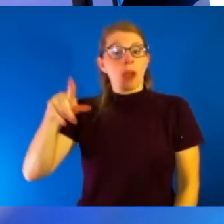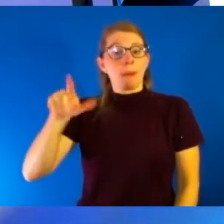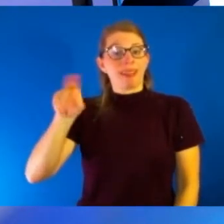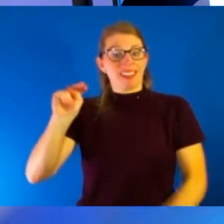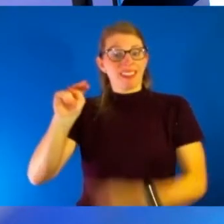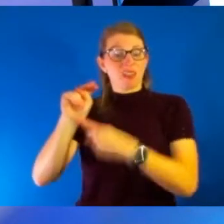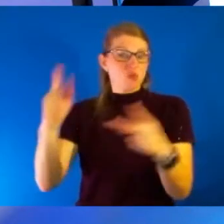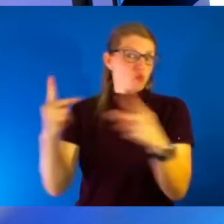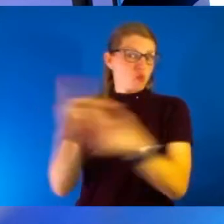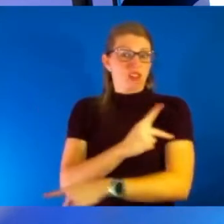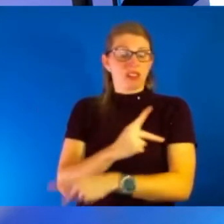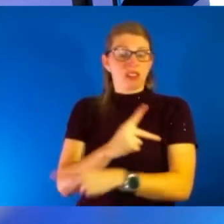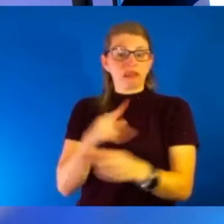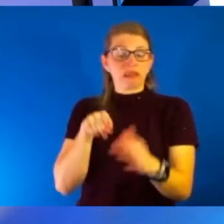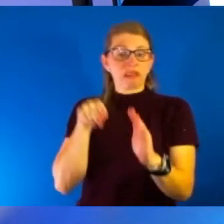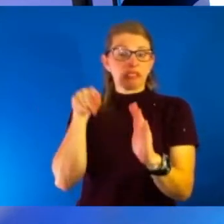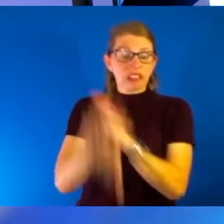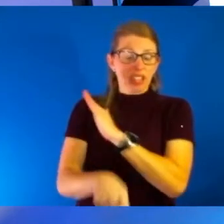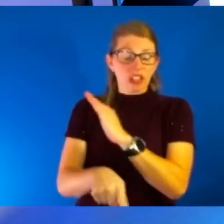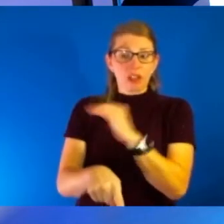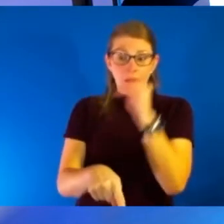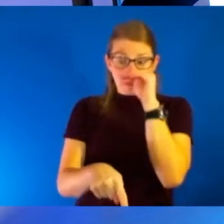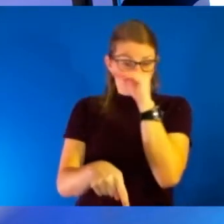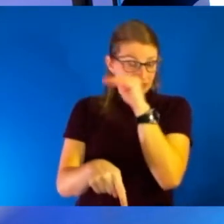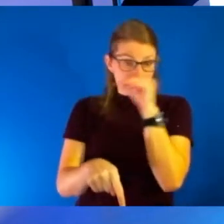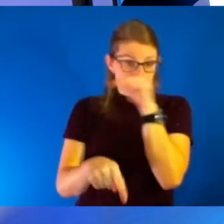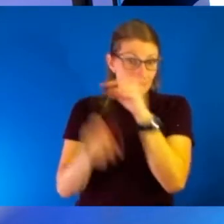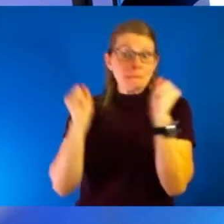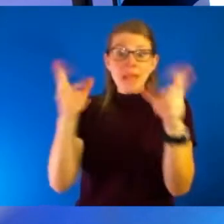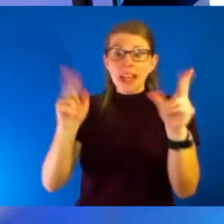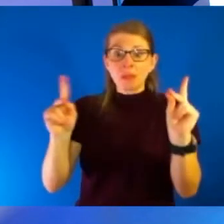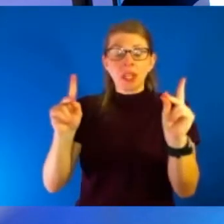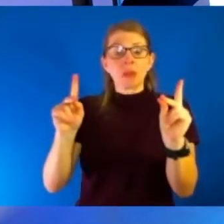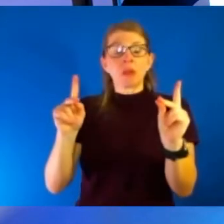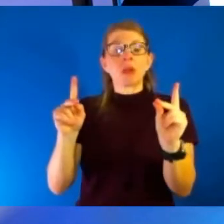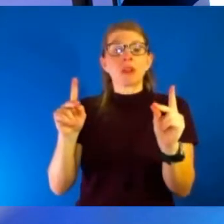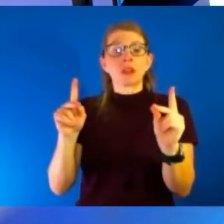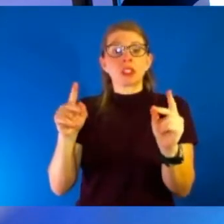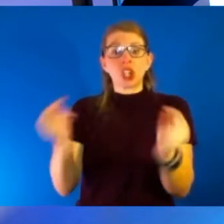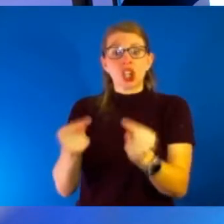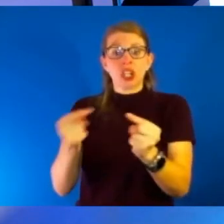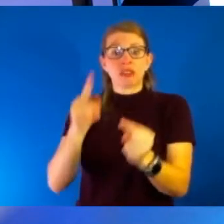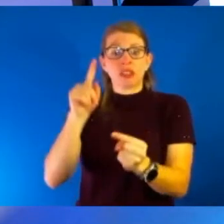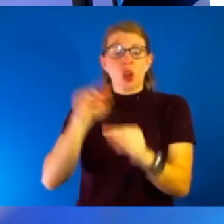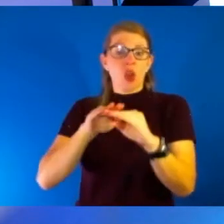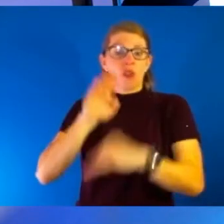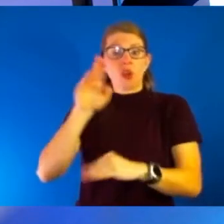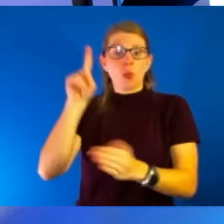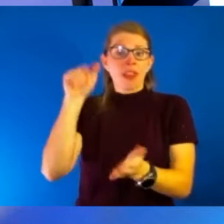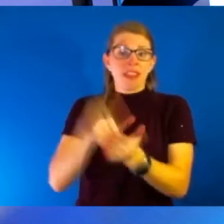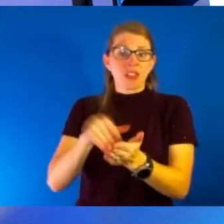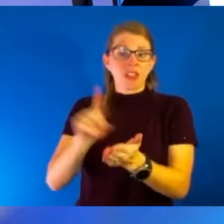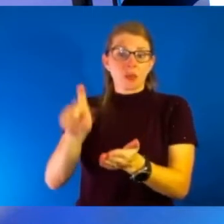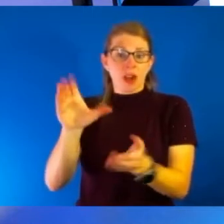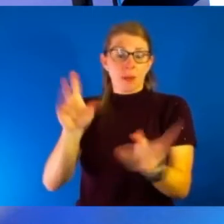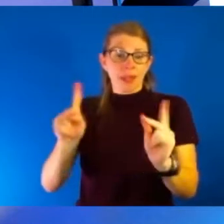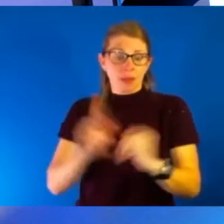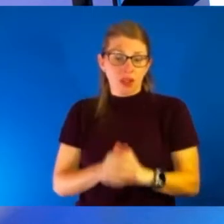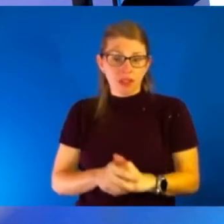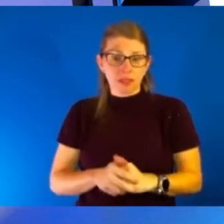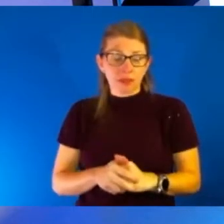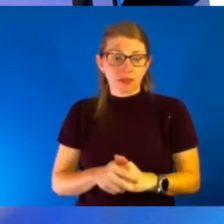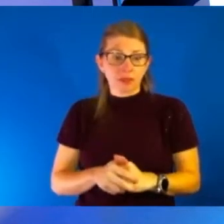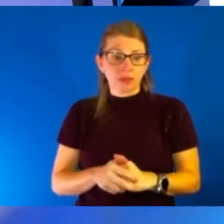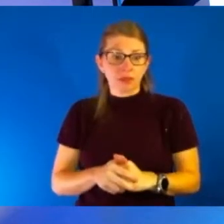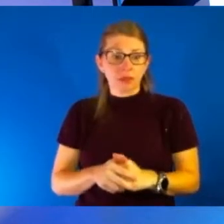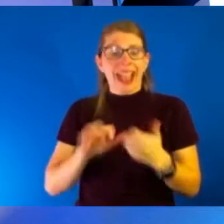killing approximately 160 people and injuring over 1,100. What role did ASPR play in helping Missouri respond? By the way,